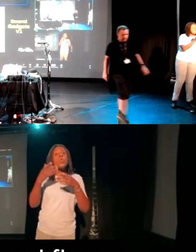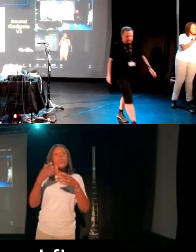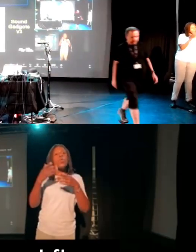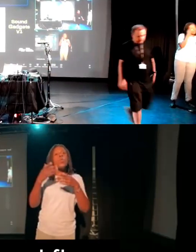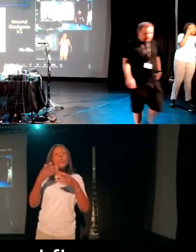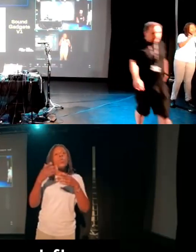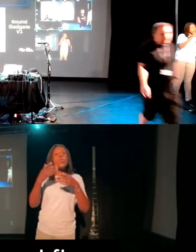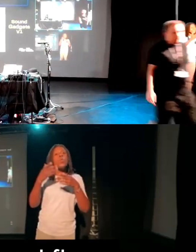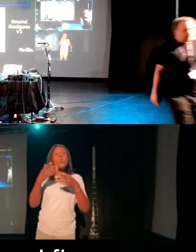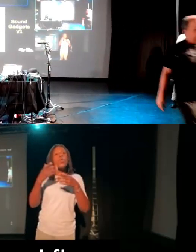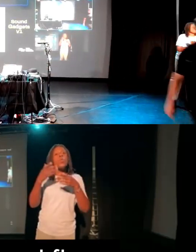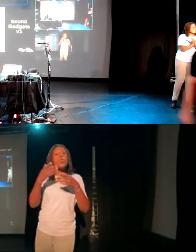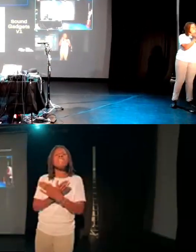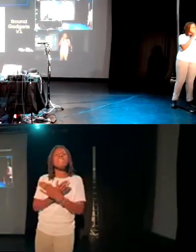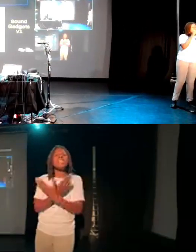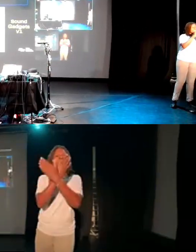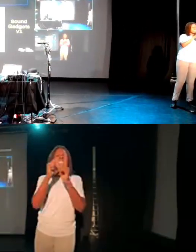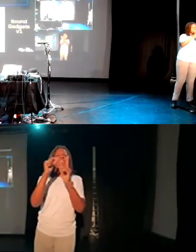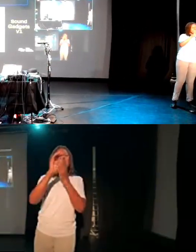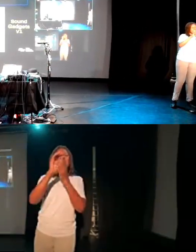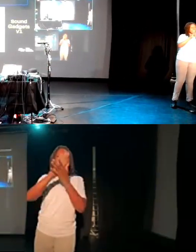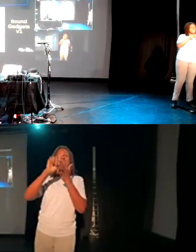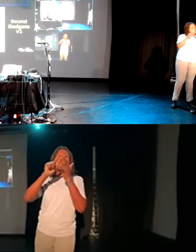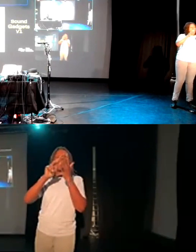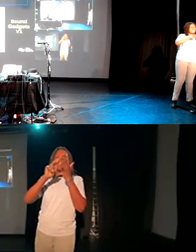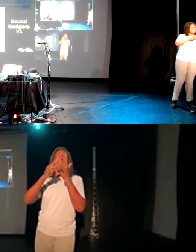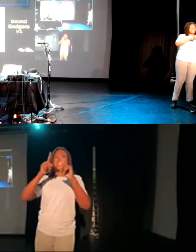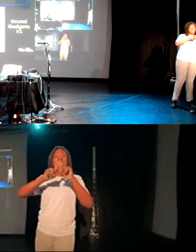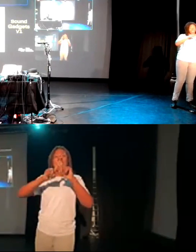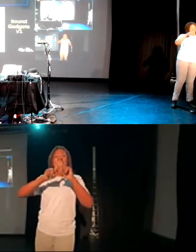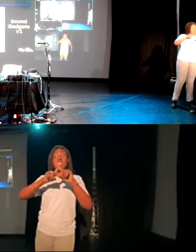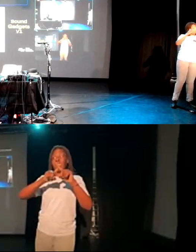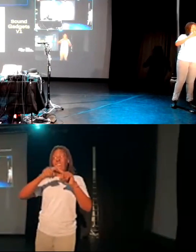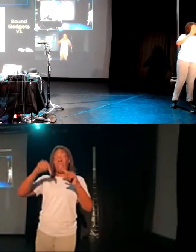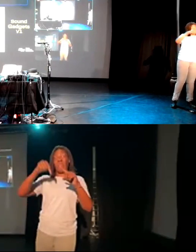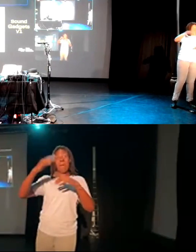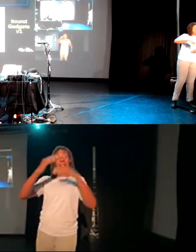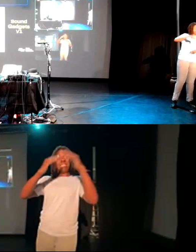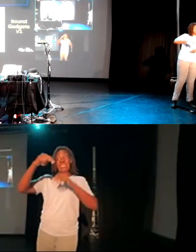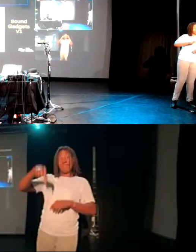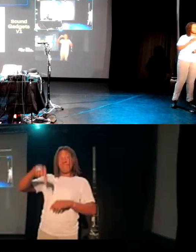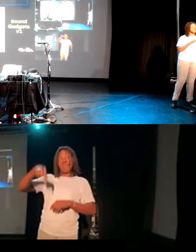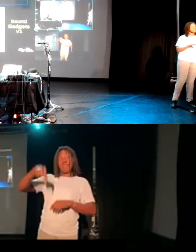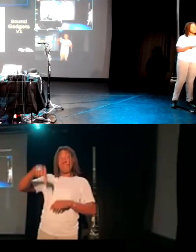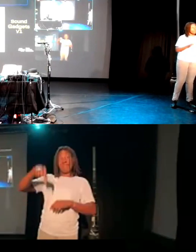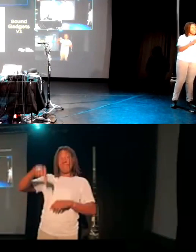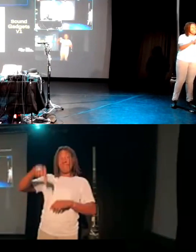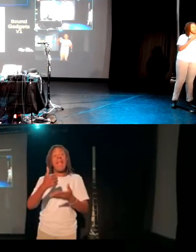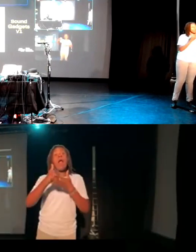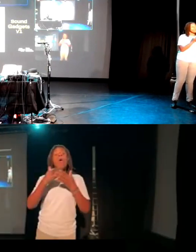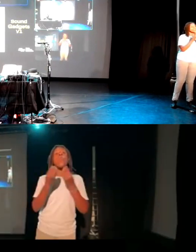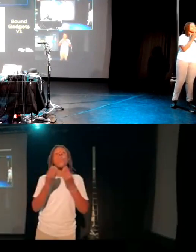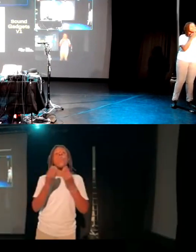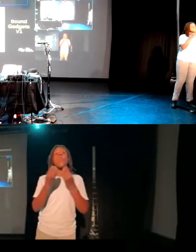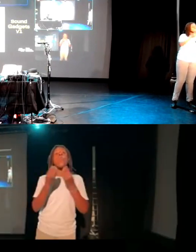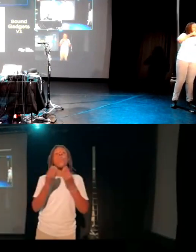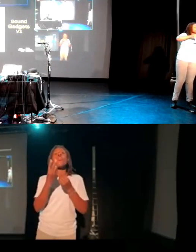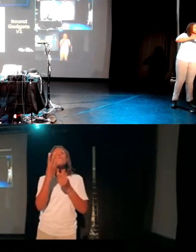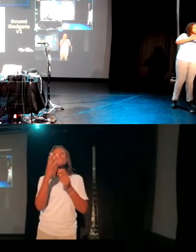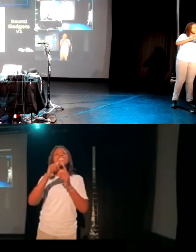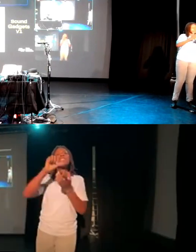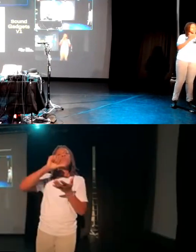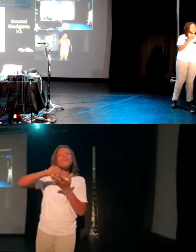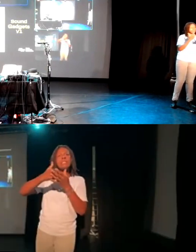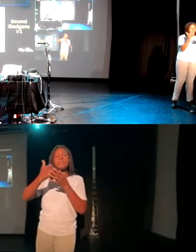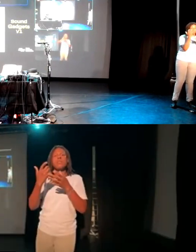on the ground floor below us. Sorry, the first floor below us. And they helped us with some of the 3D printing, but the idea being that we would open source this.